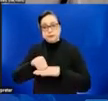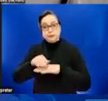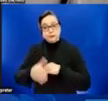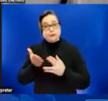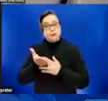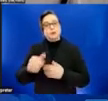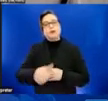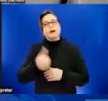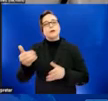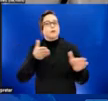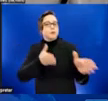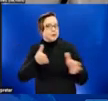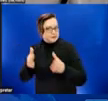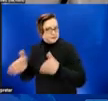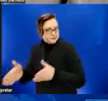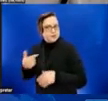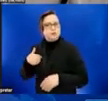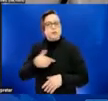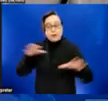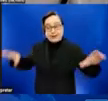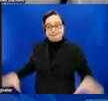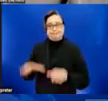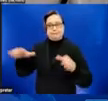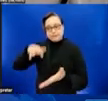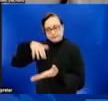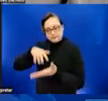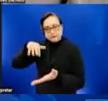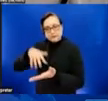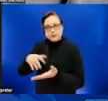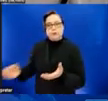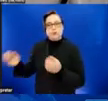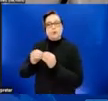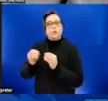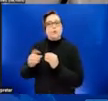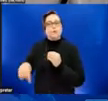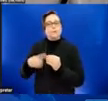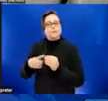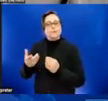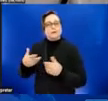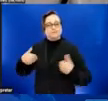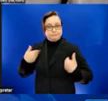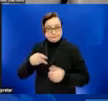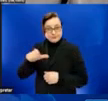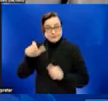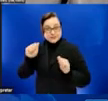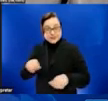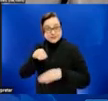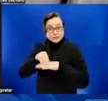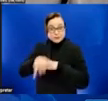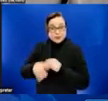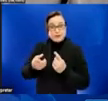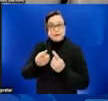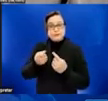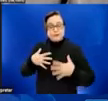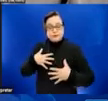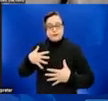means. And so we are actively studying to learn more about if monkeypox virus can be spread from respiratory droplets